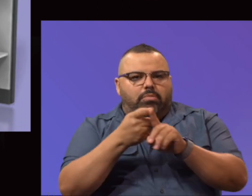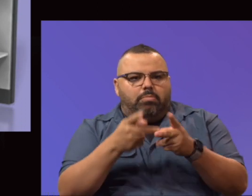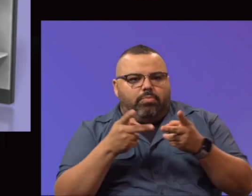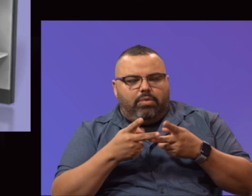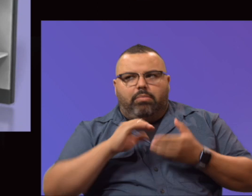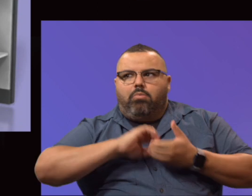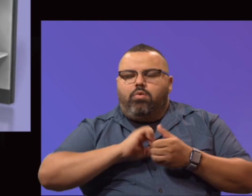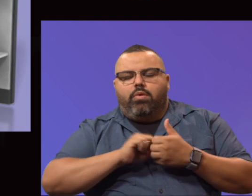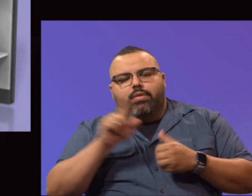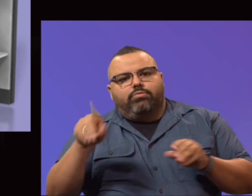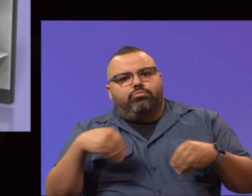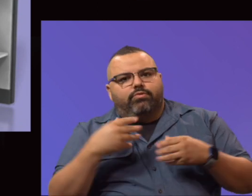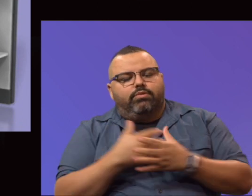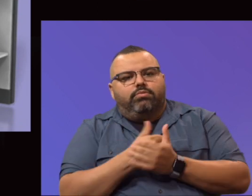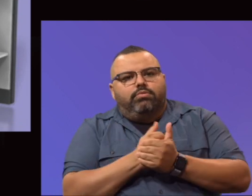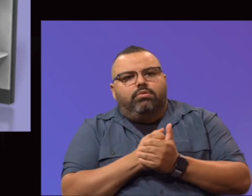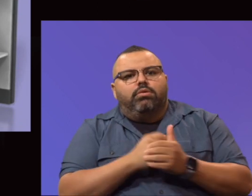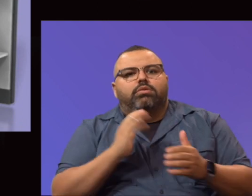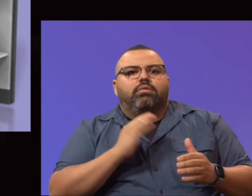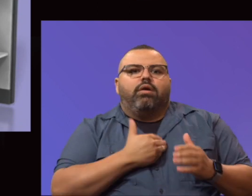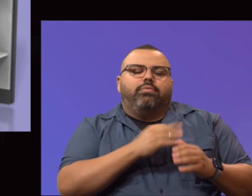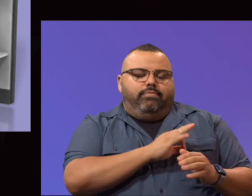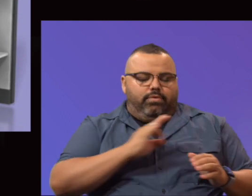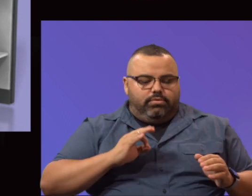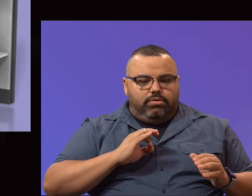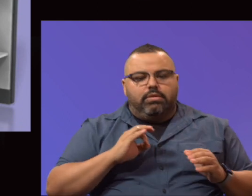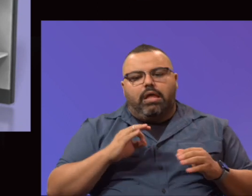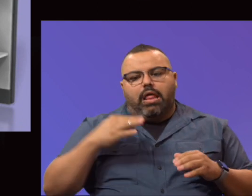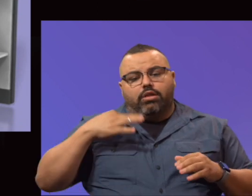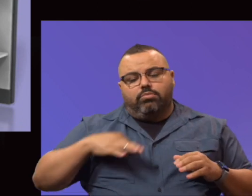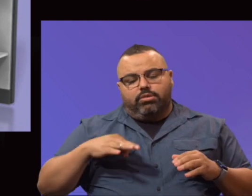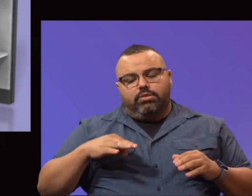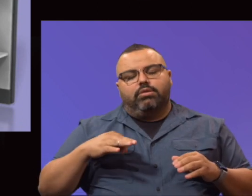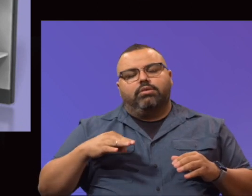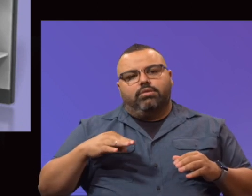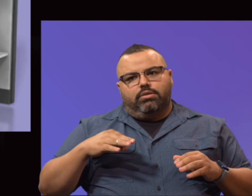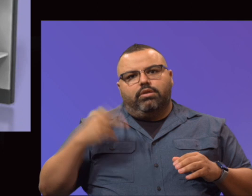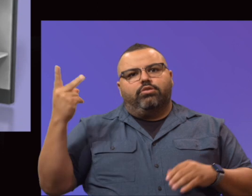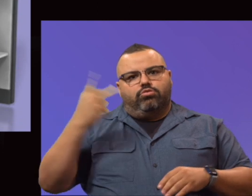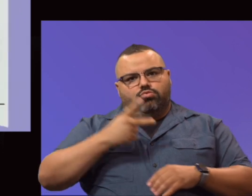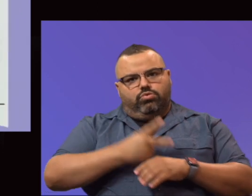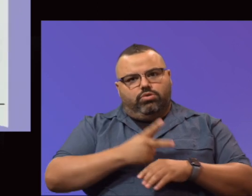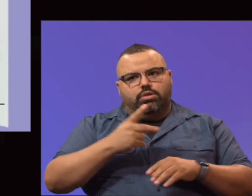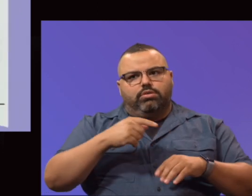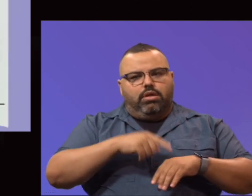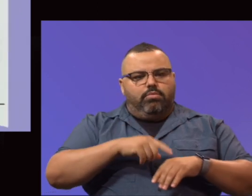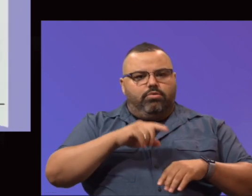some of our faculty and staff eligibility in a two-day period in July and February of this year.